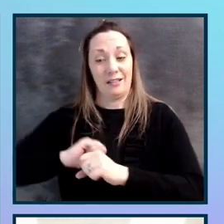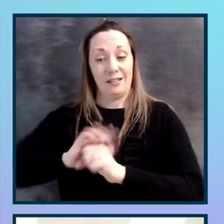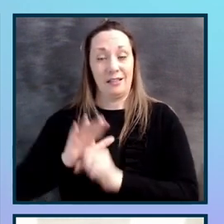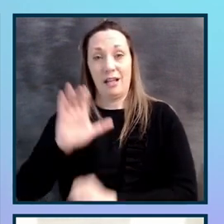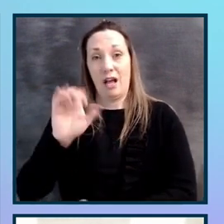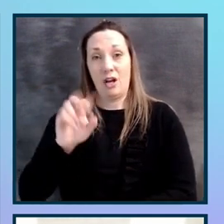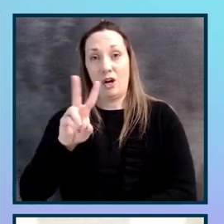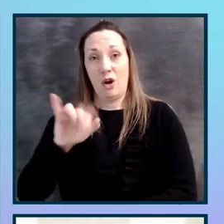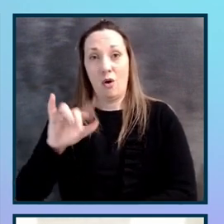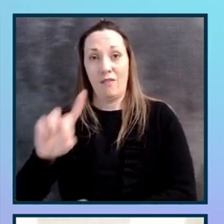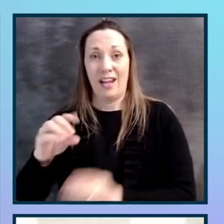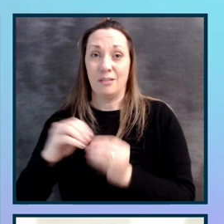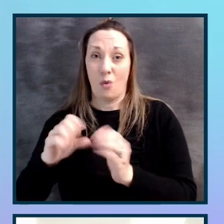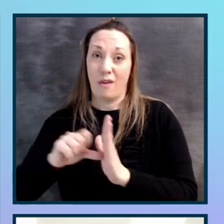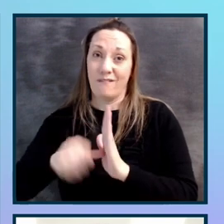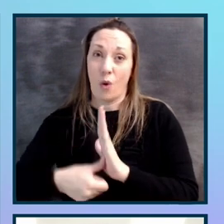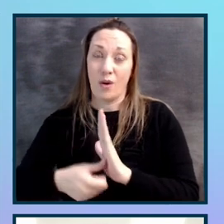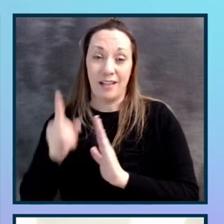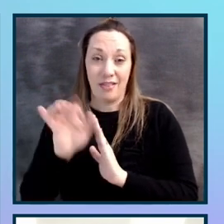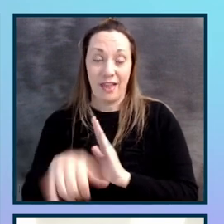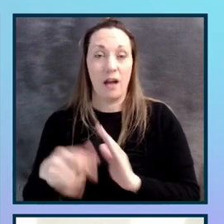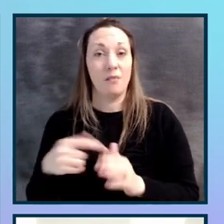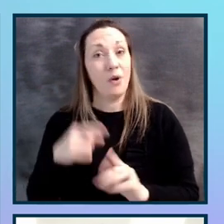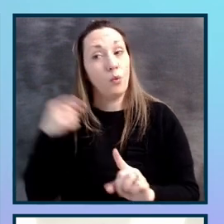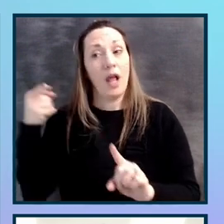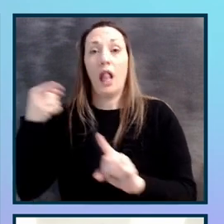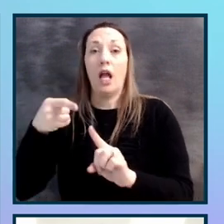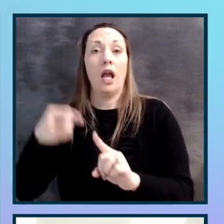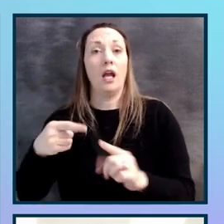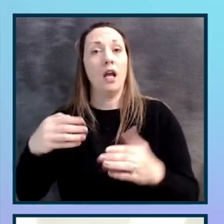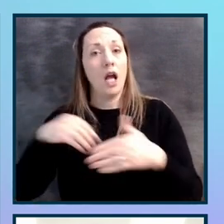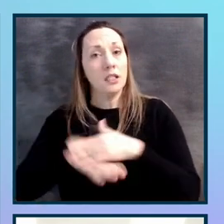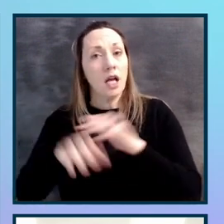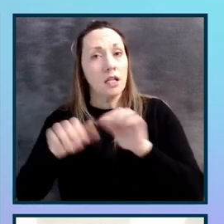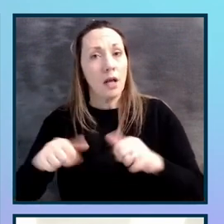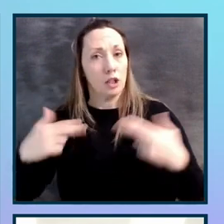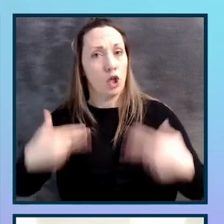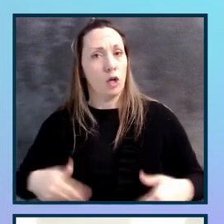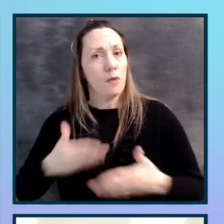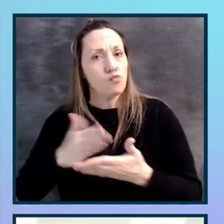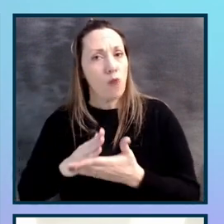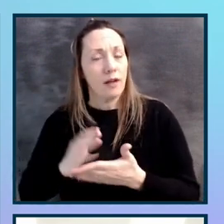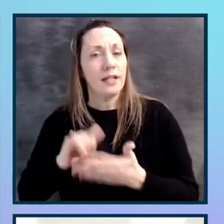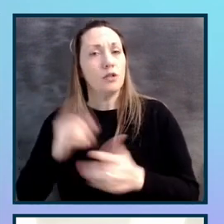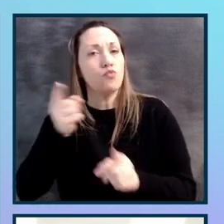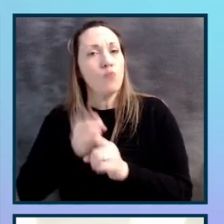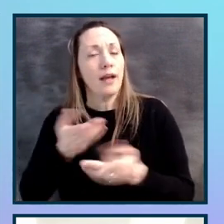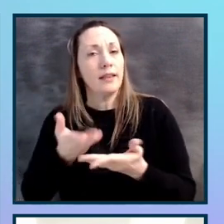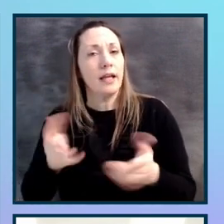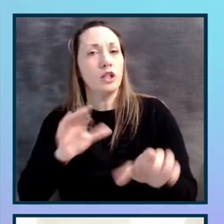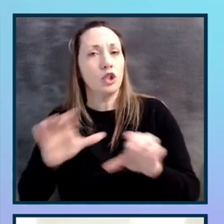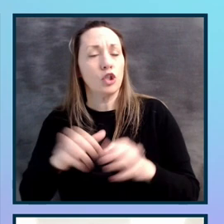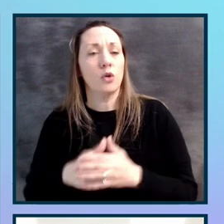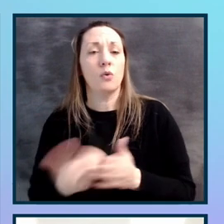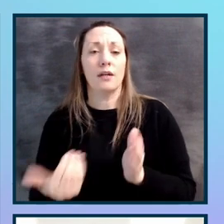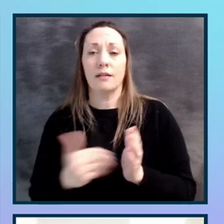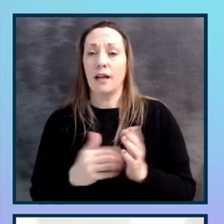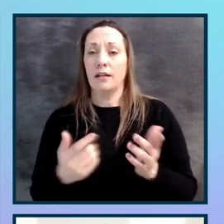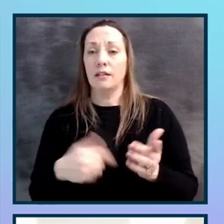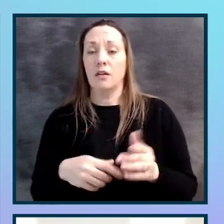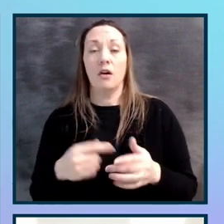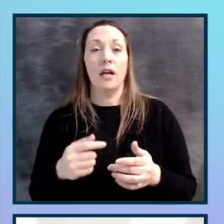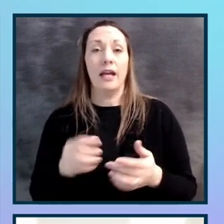focus on this. And at the end of the day, accessibility is a human right, it's the right thing to do. And as I said, and you saw, it fully aligns with our